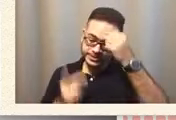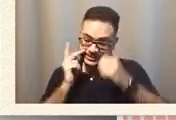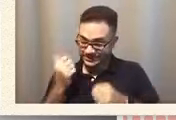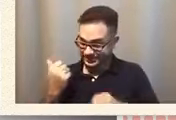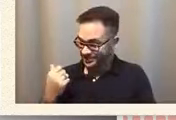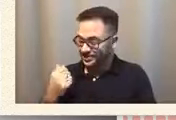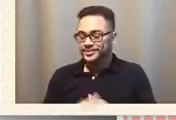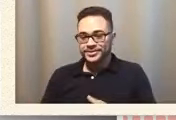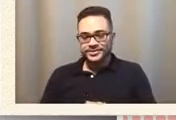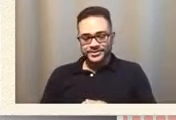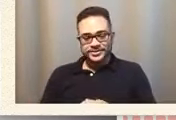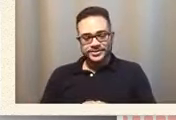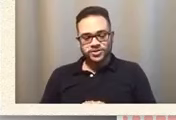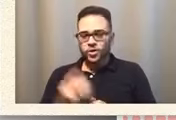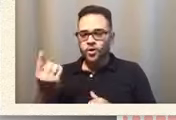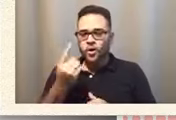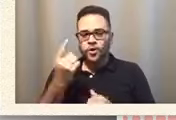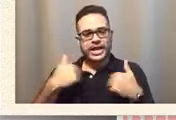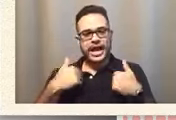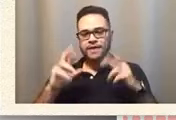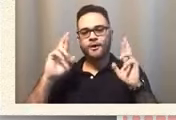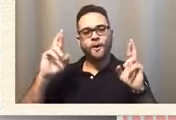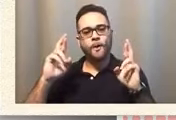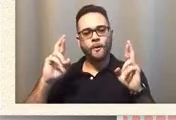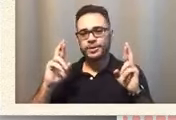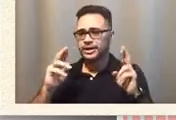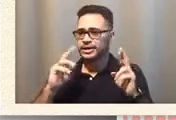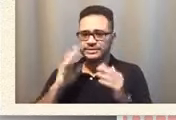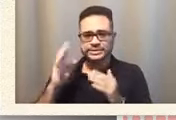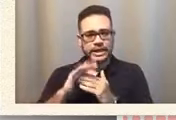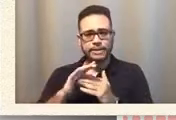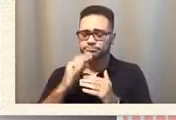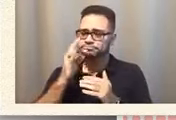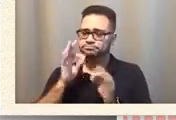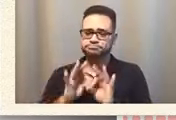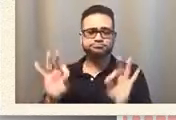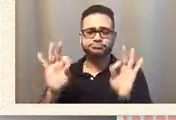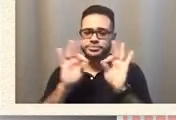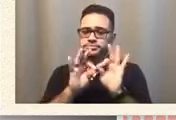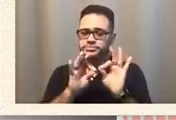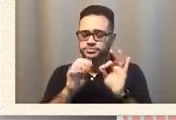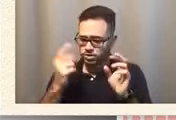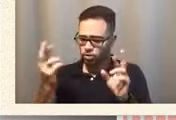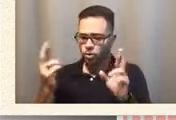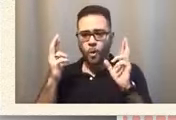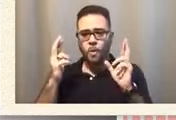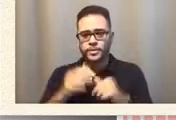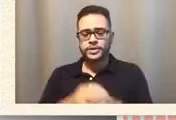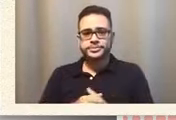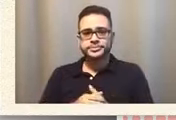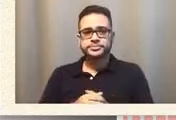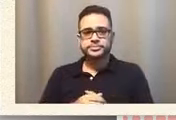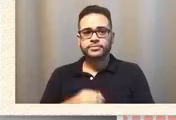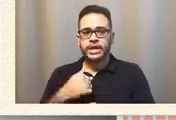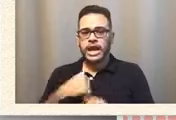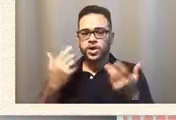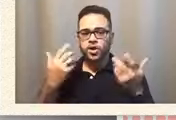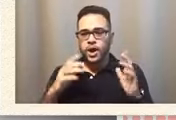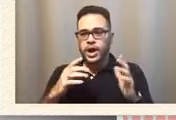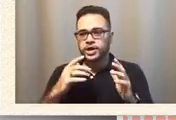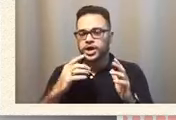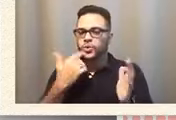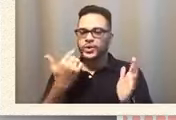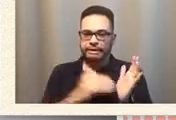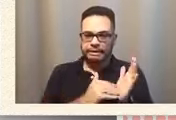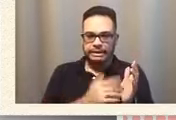there's always hope that's the most important part yeah and i don't want to repeat what heidi said but i'm saying